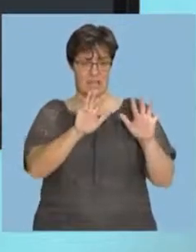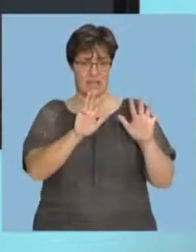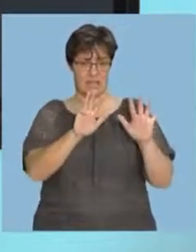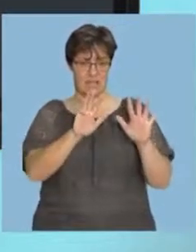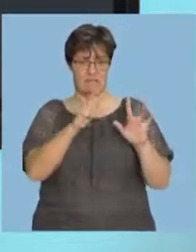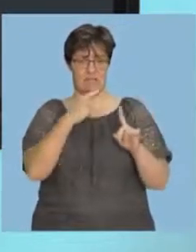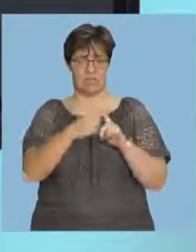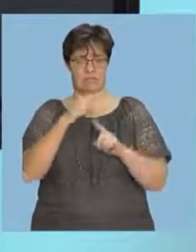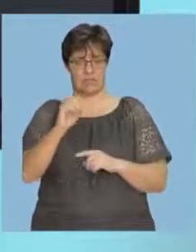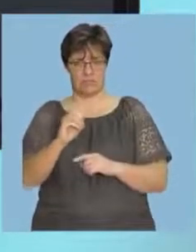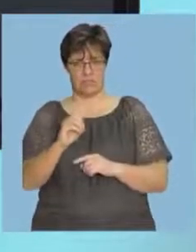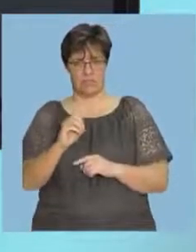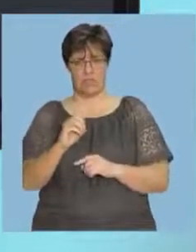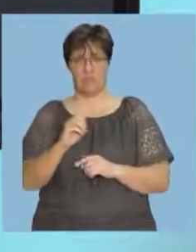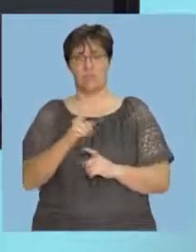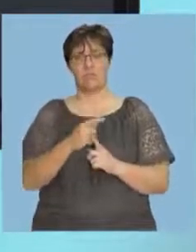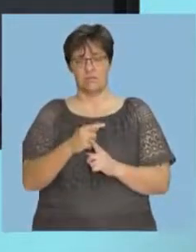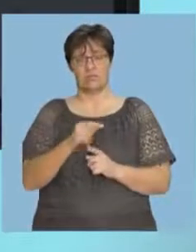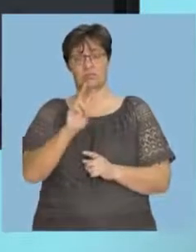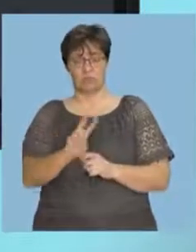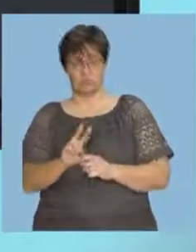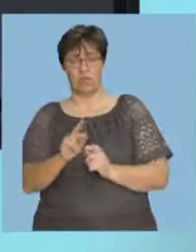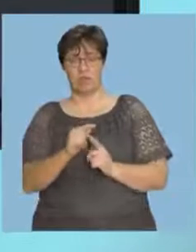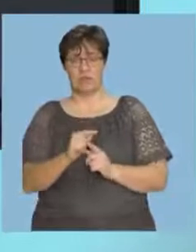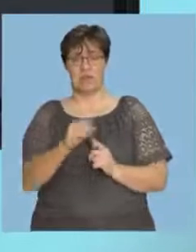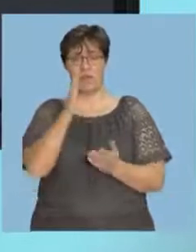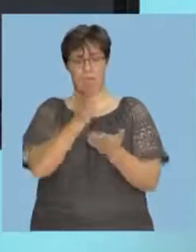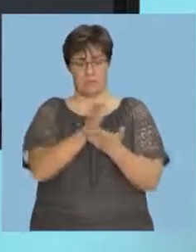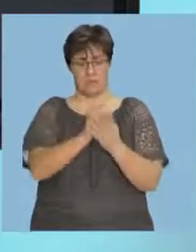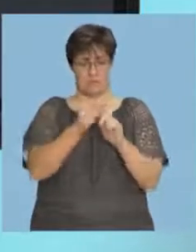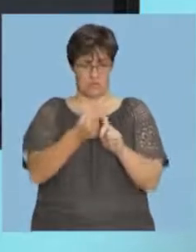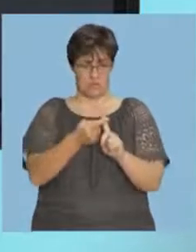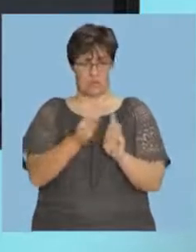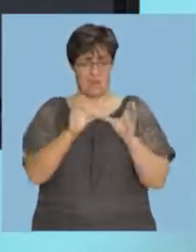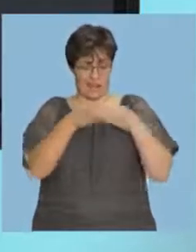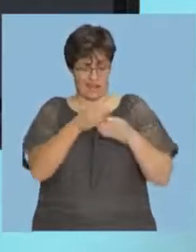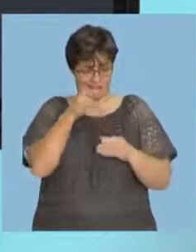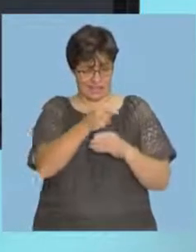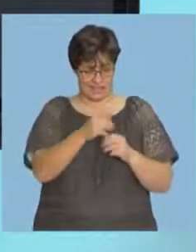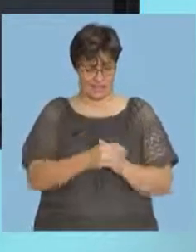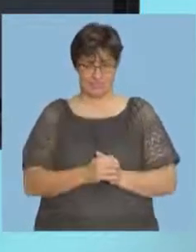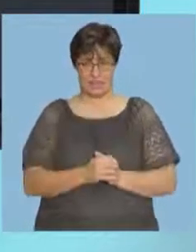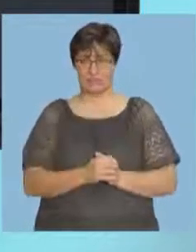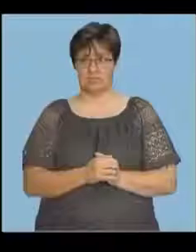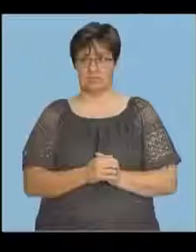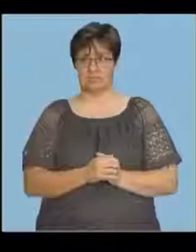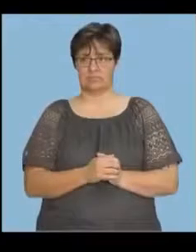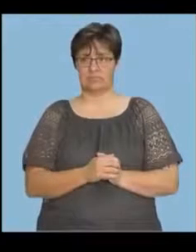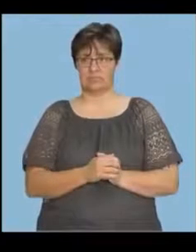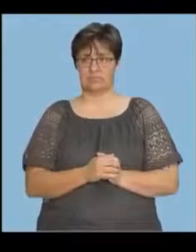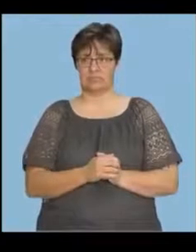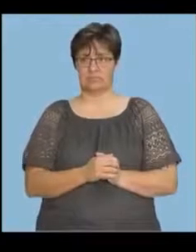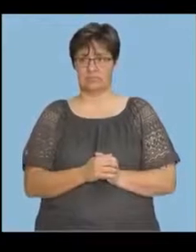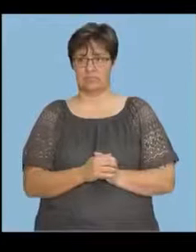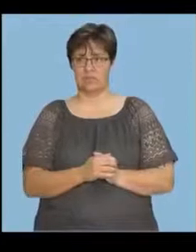plus zero divided by two, get 4.5, which is the midpoint of that class interval. Then from